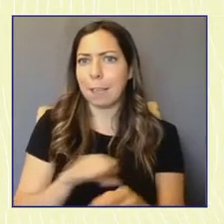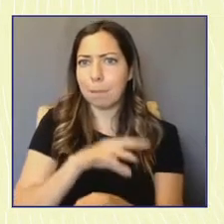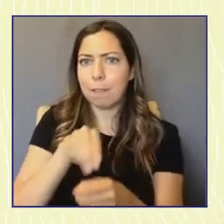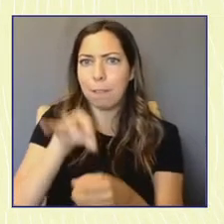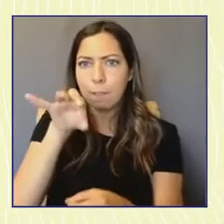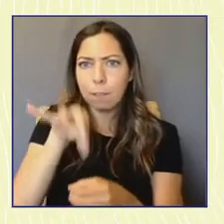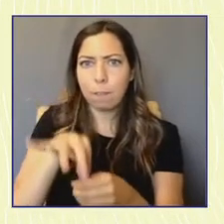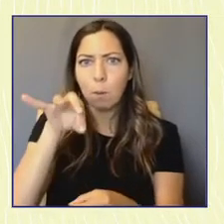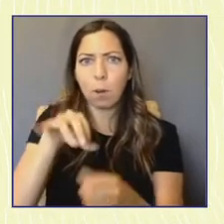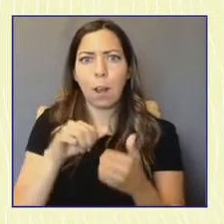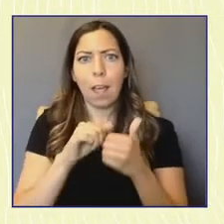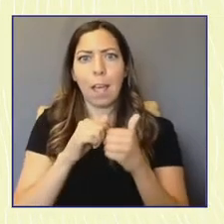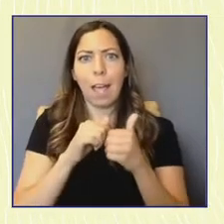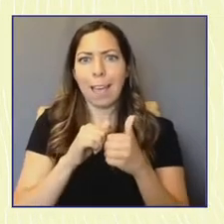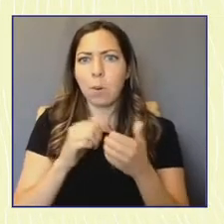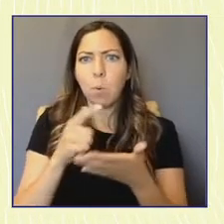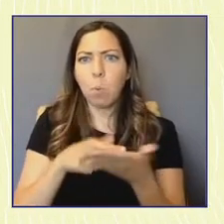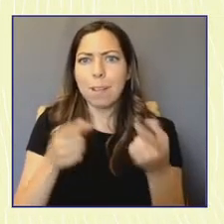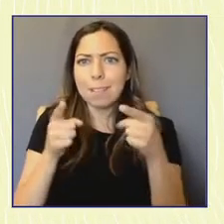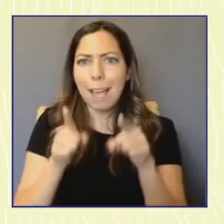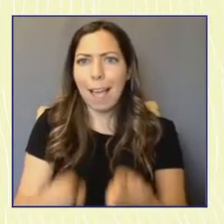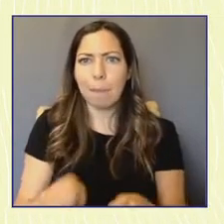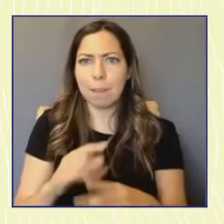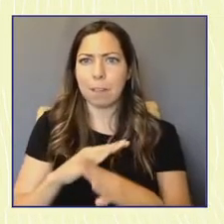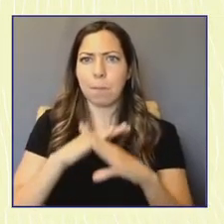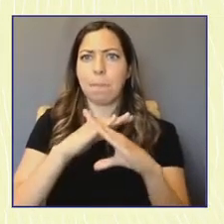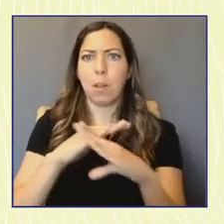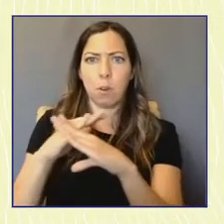are actively working against younger people learning about those things?